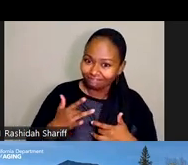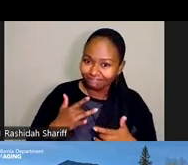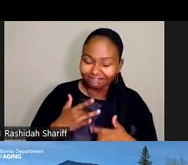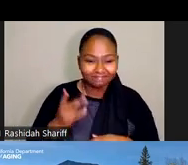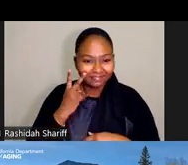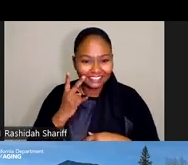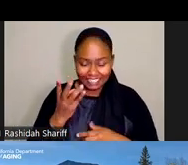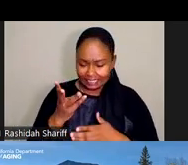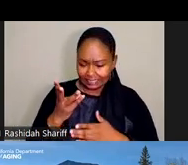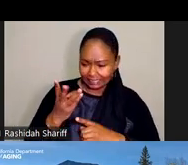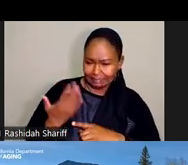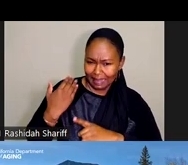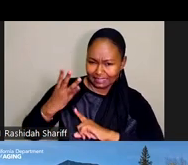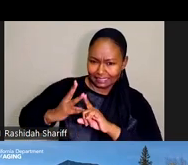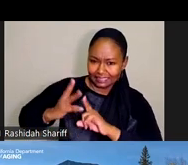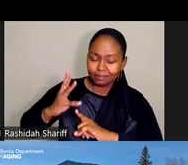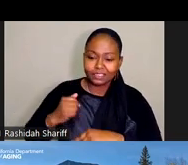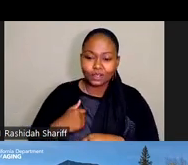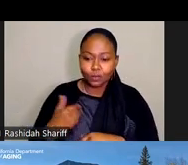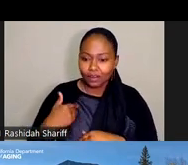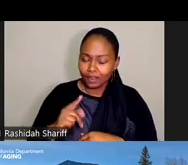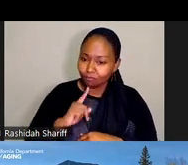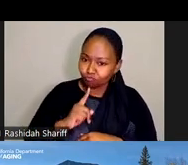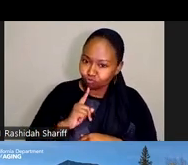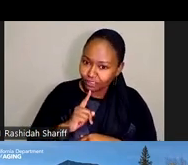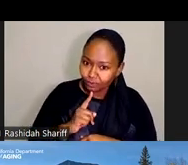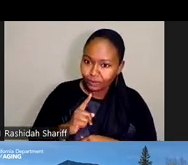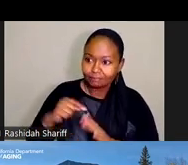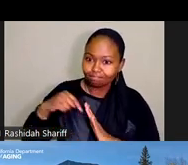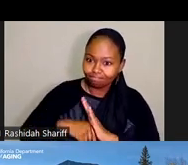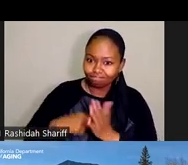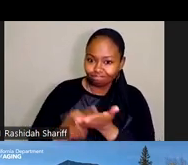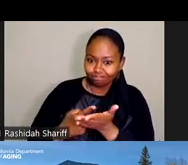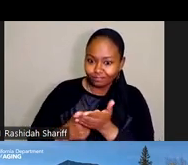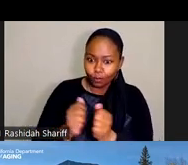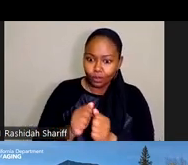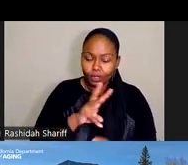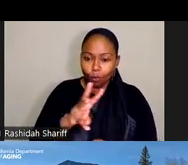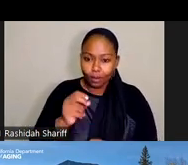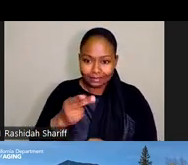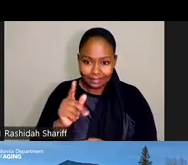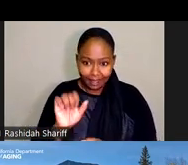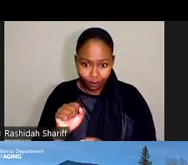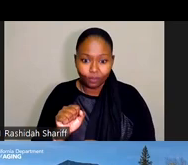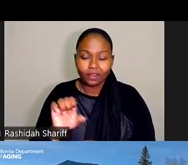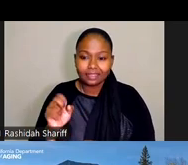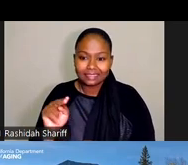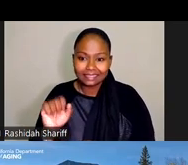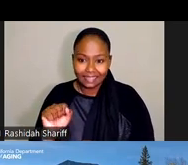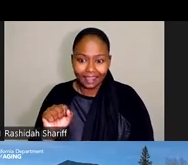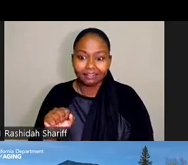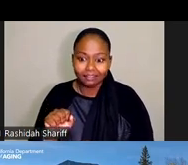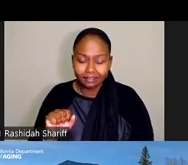six months or so, we've had some really fruitful conversations with West Health and the SCAN Foundation about their